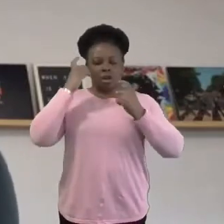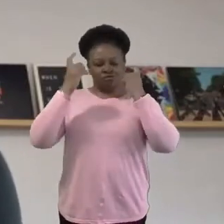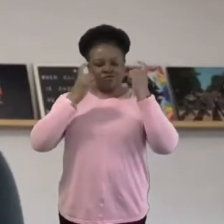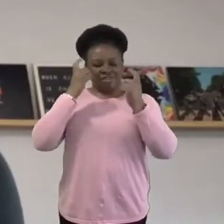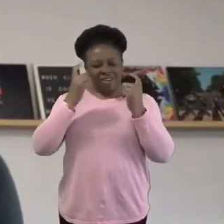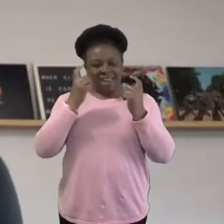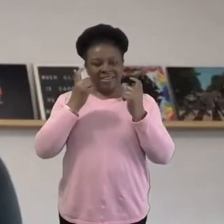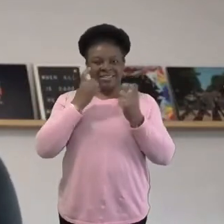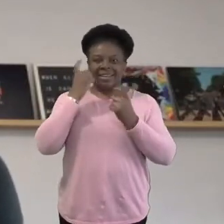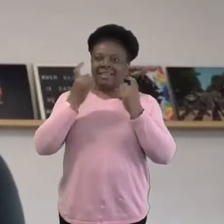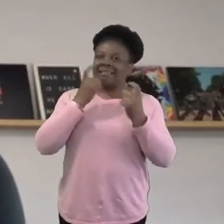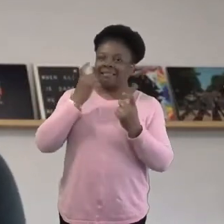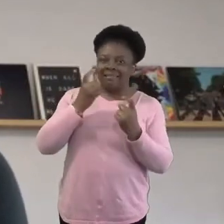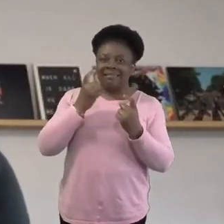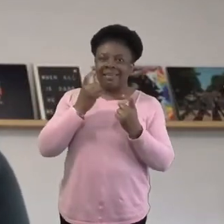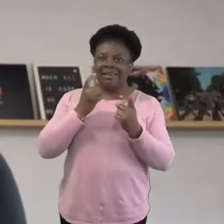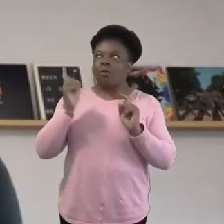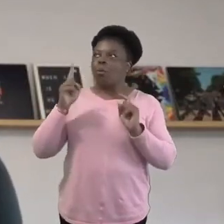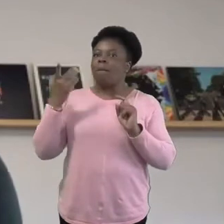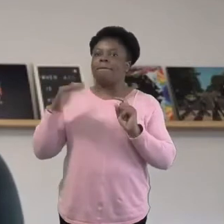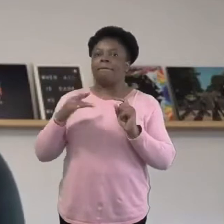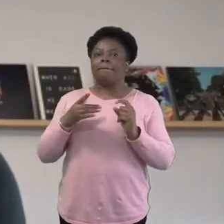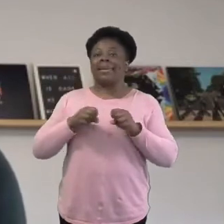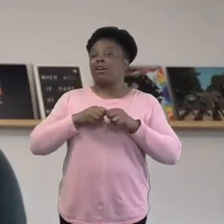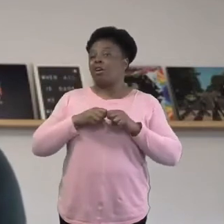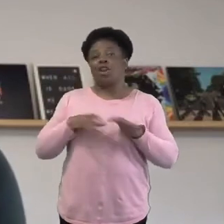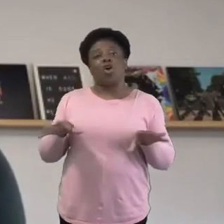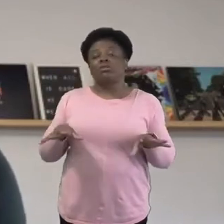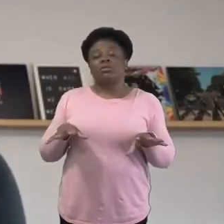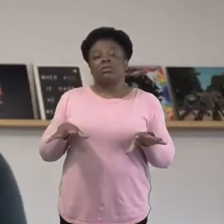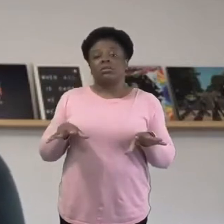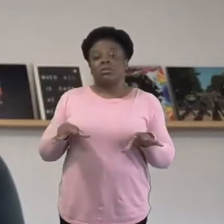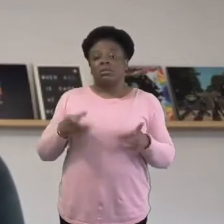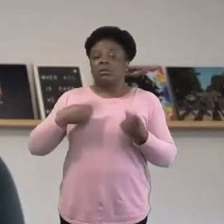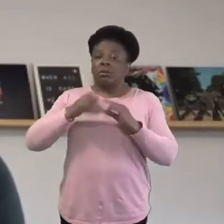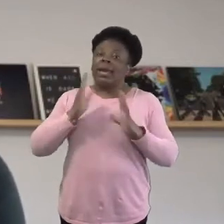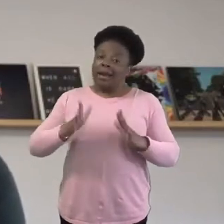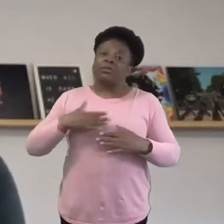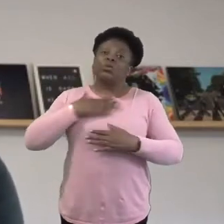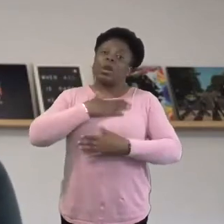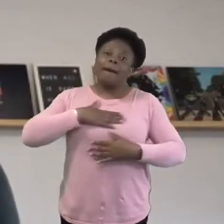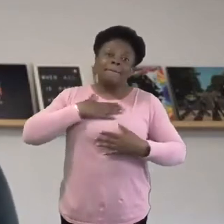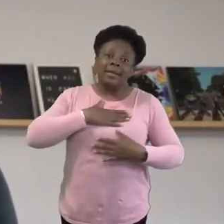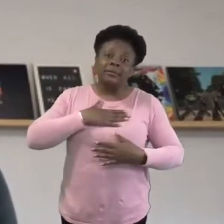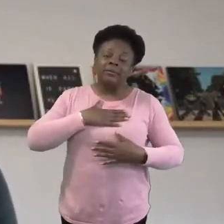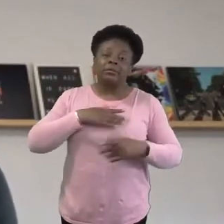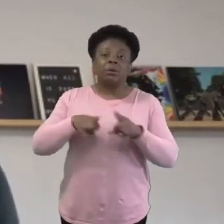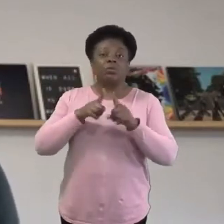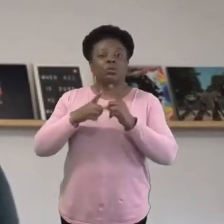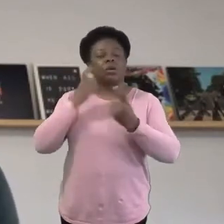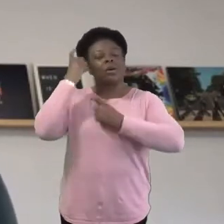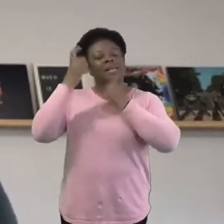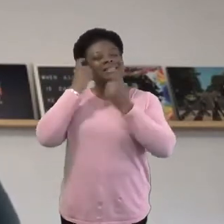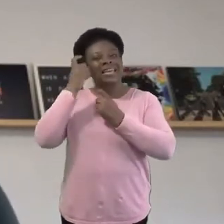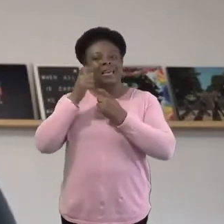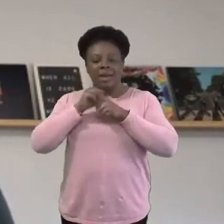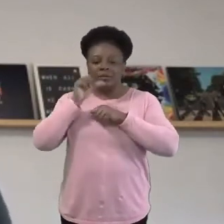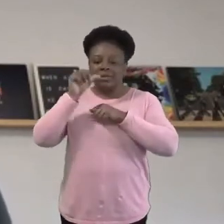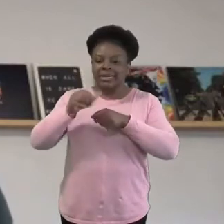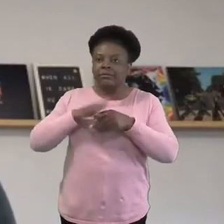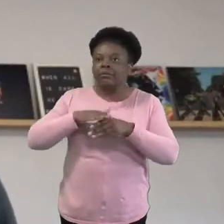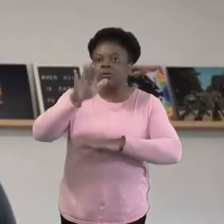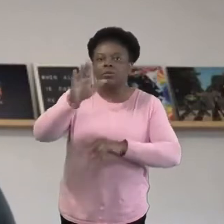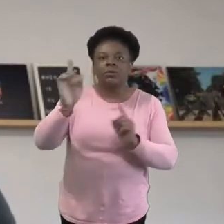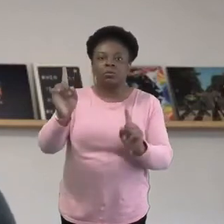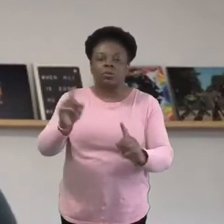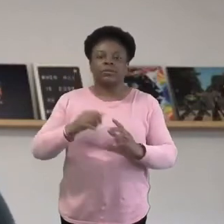lament what has been lost. But also, again, as we've heard in the video, to think about what might have been gained from this time. I heard a quote a few